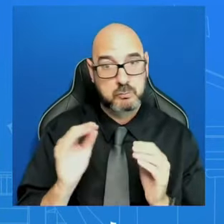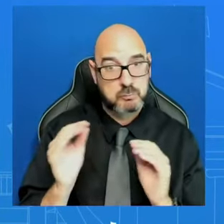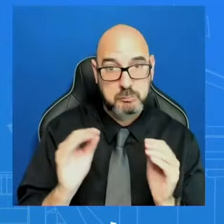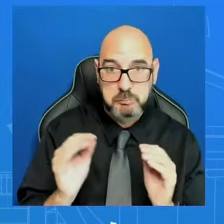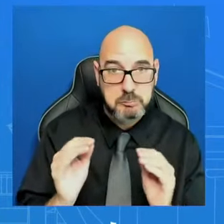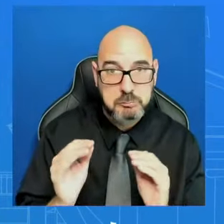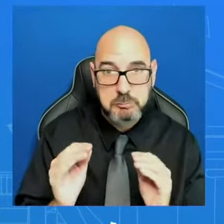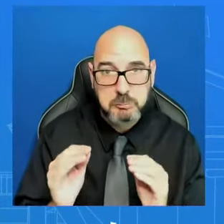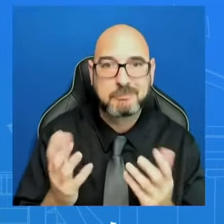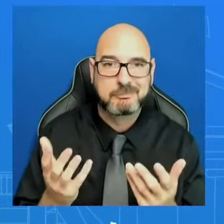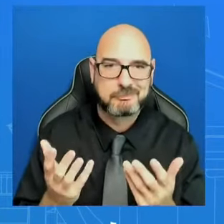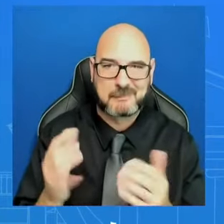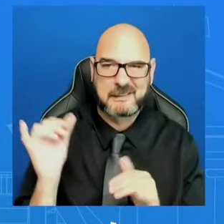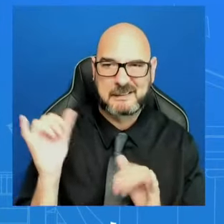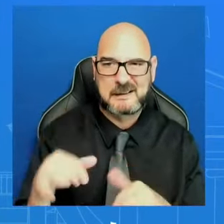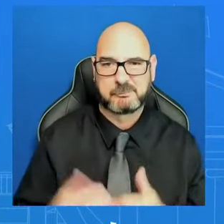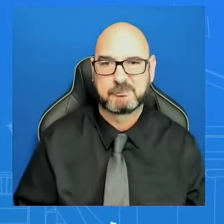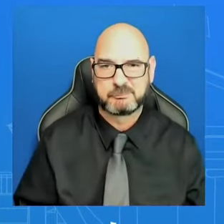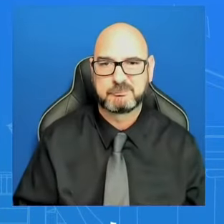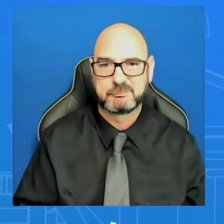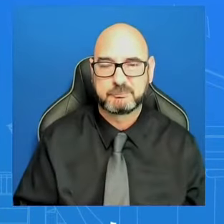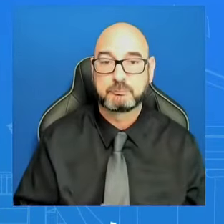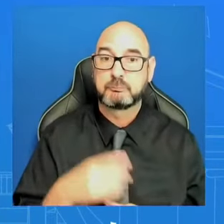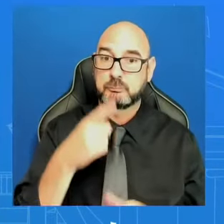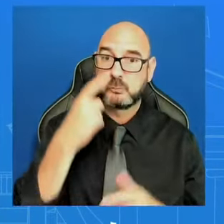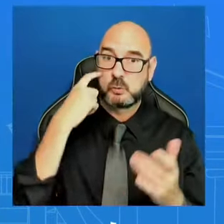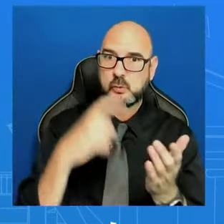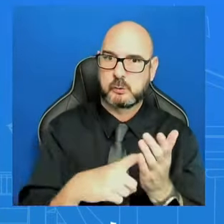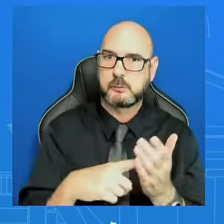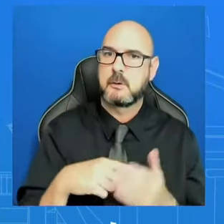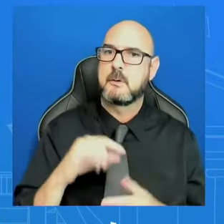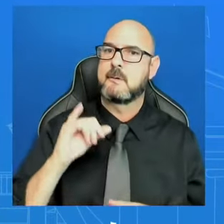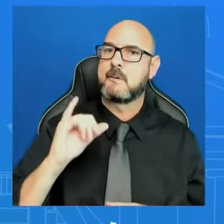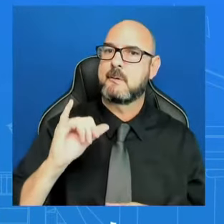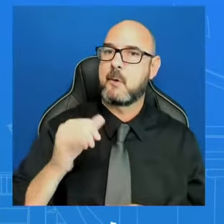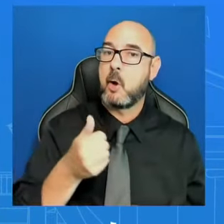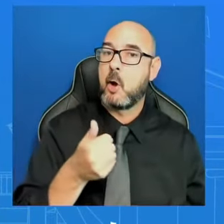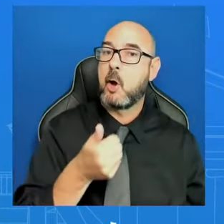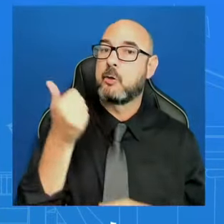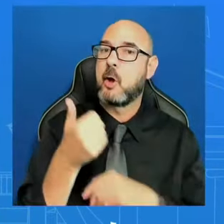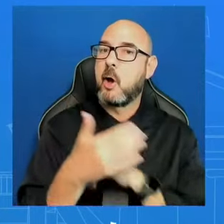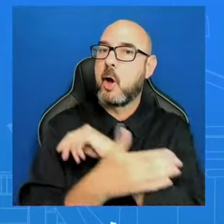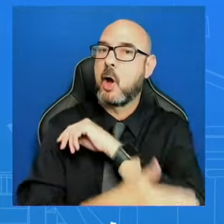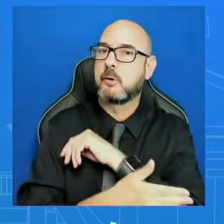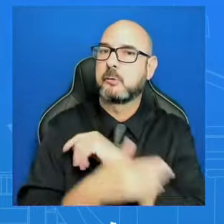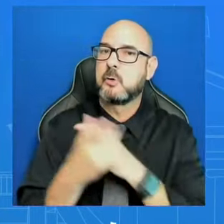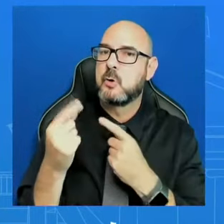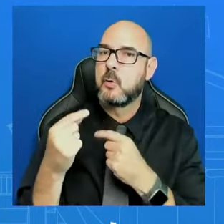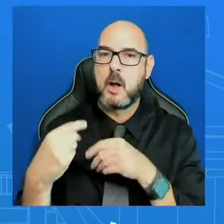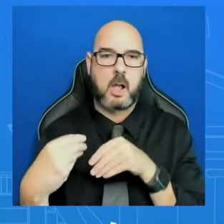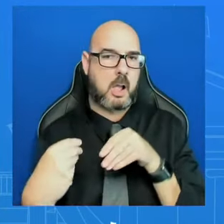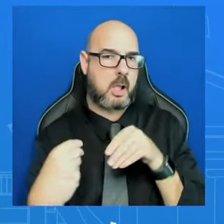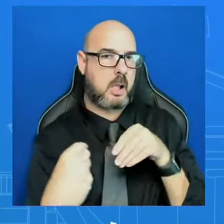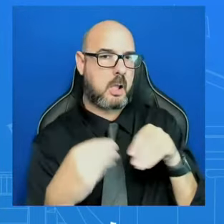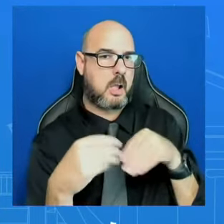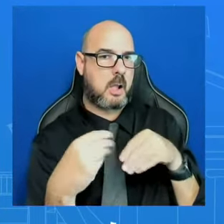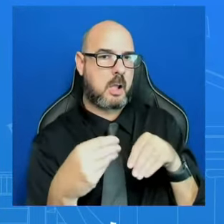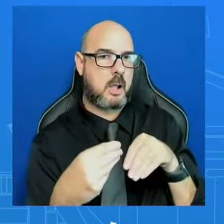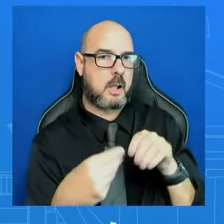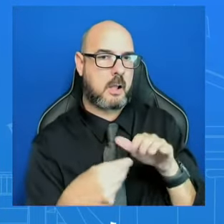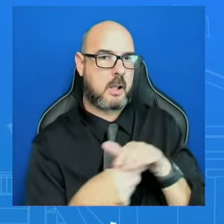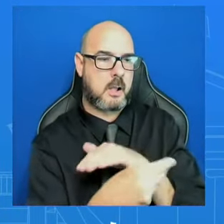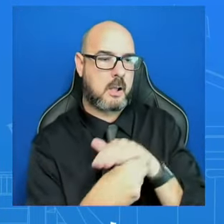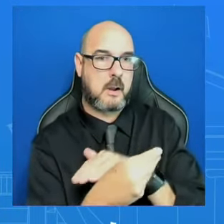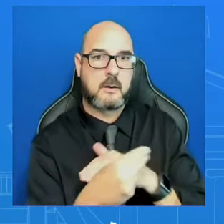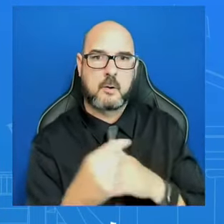process of foreign military sales to Israel that takes years. And a lot of this material that's been reported publicly